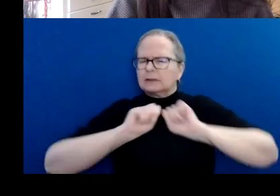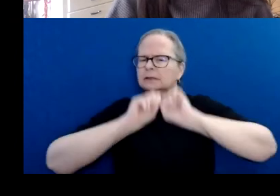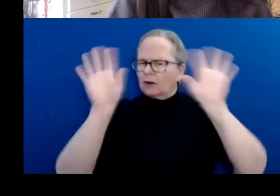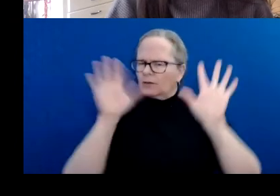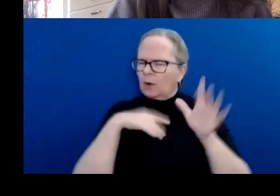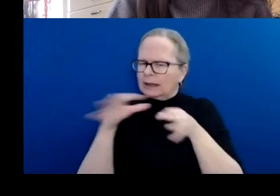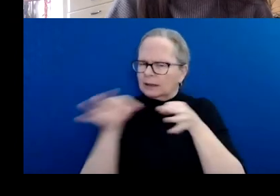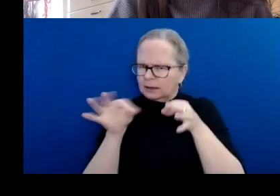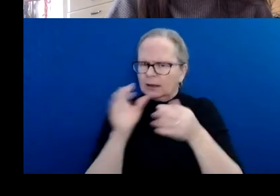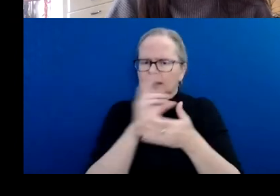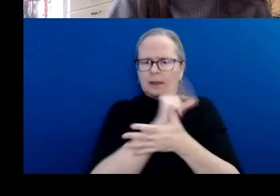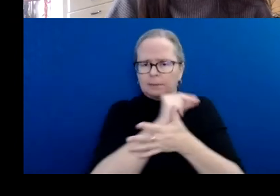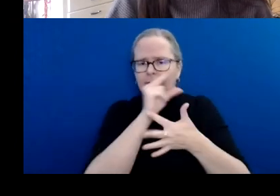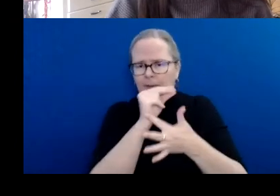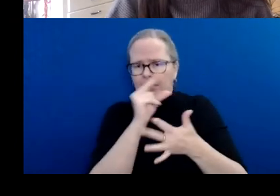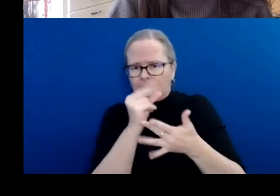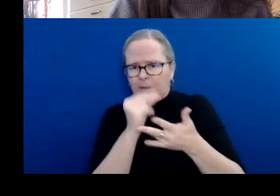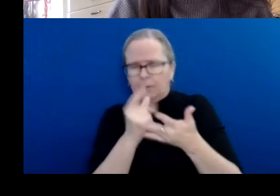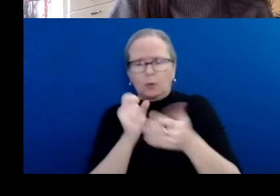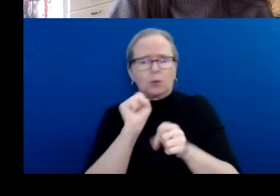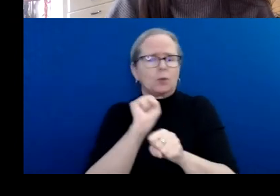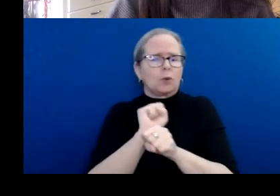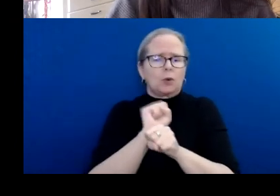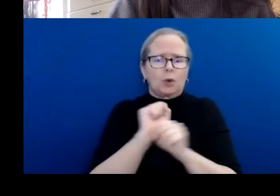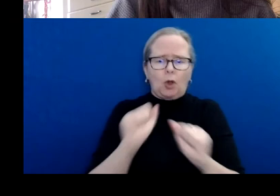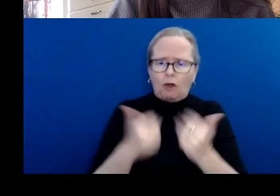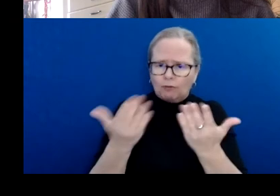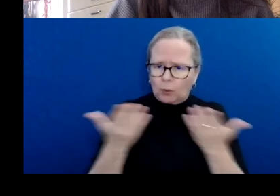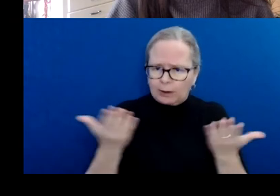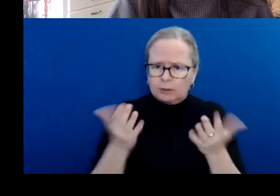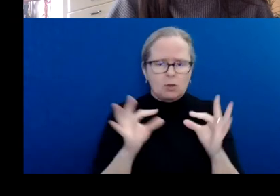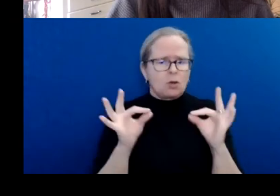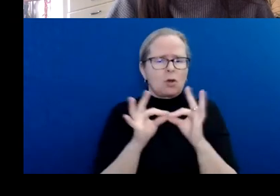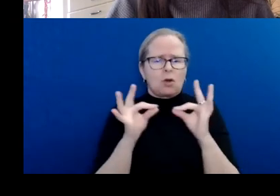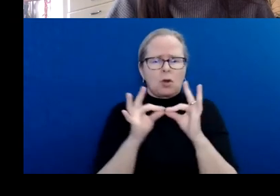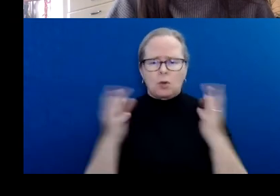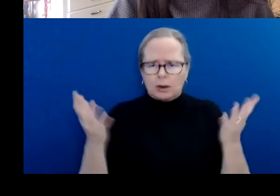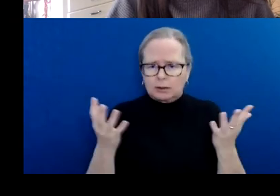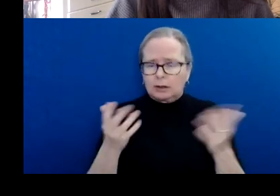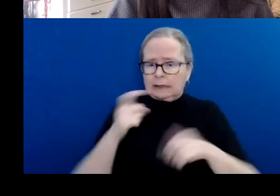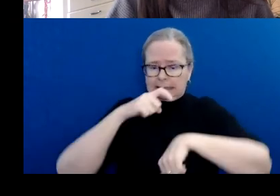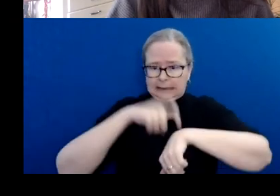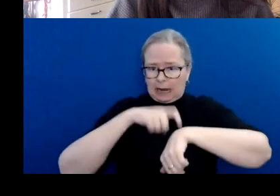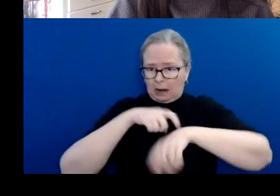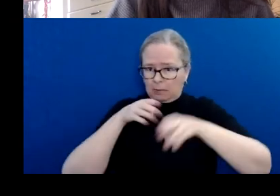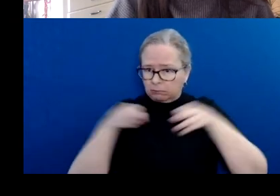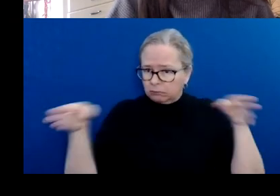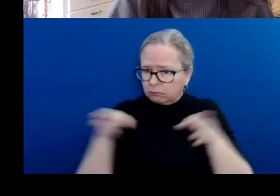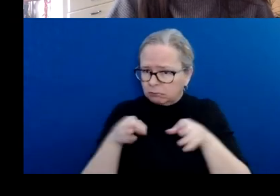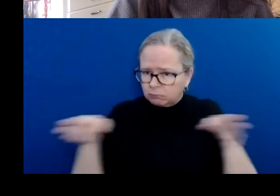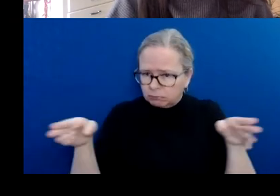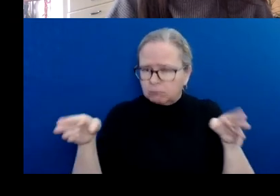what it will cost, how much time it will take, and other important information